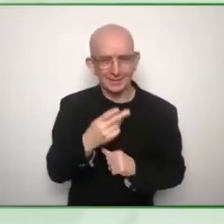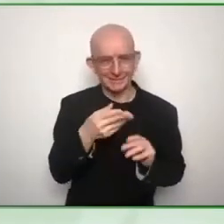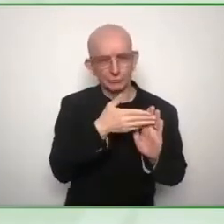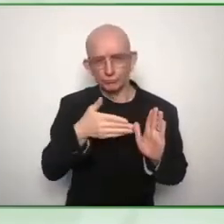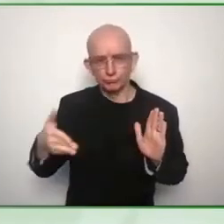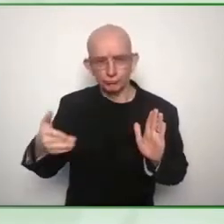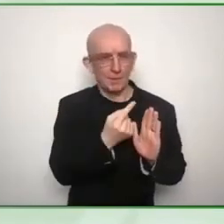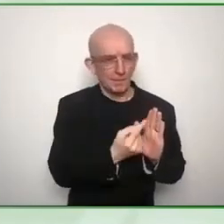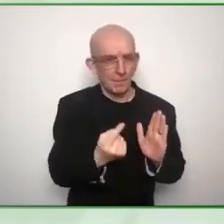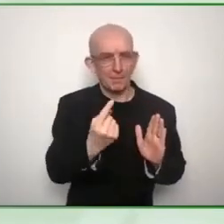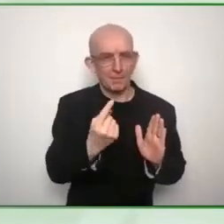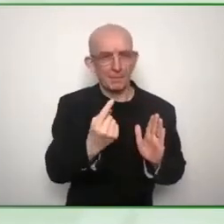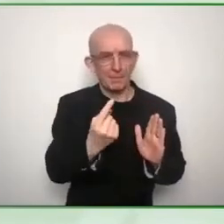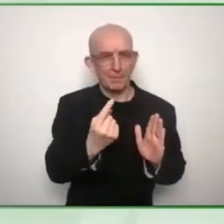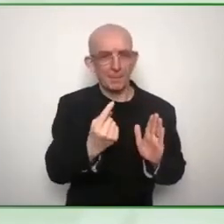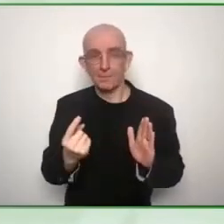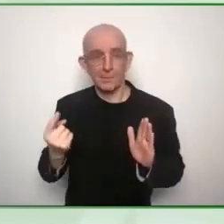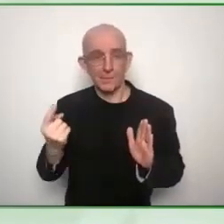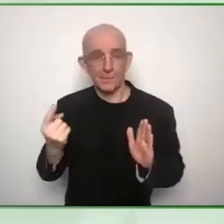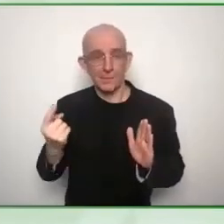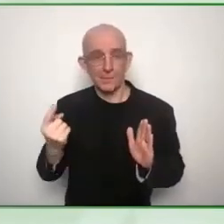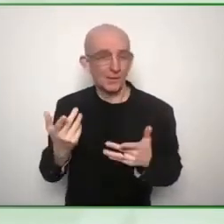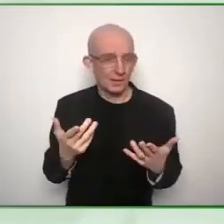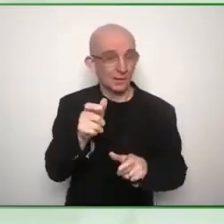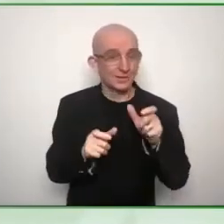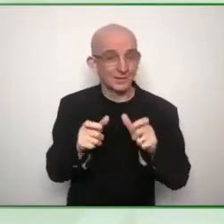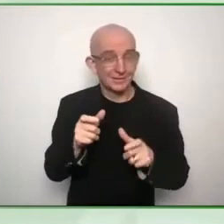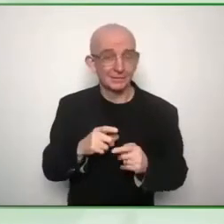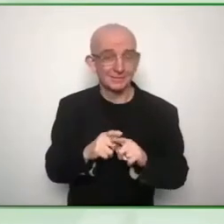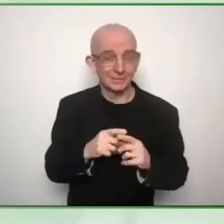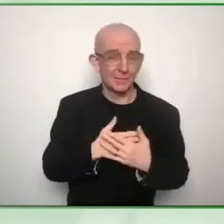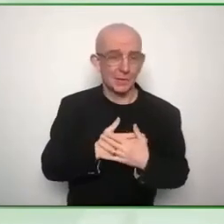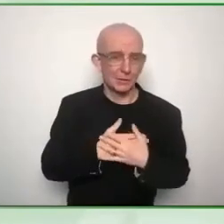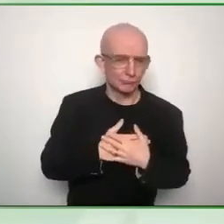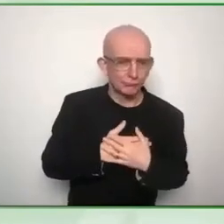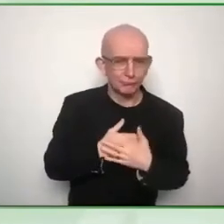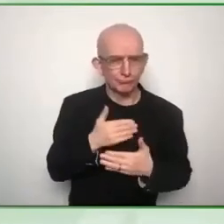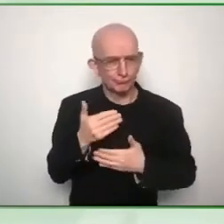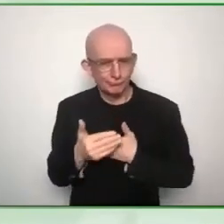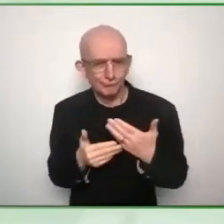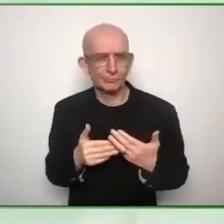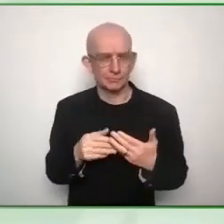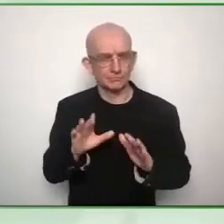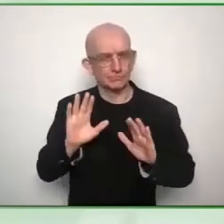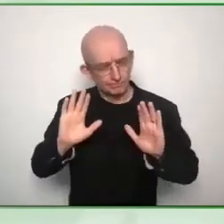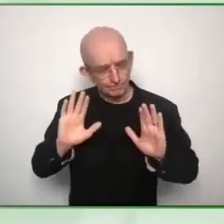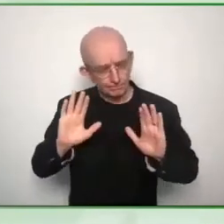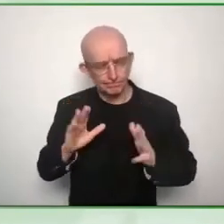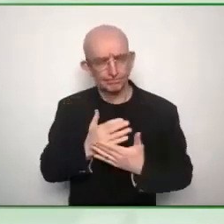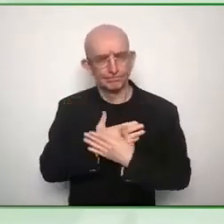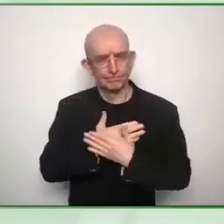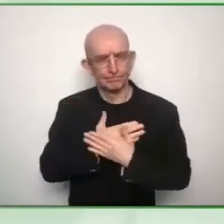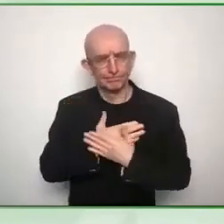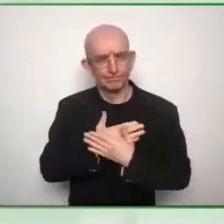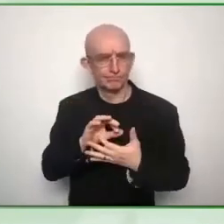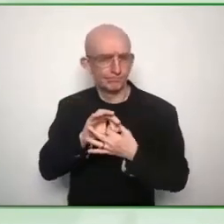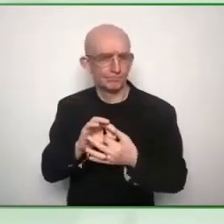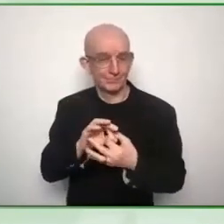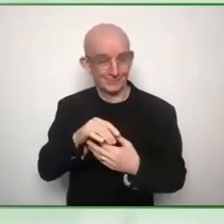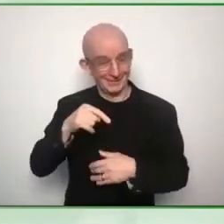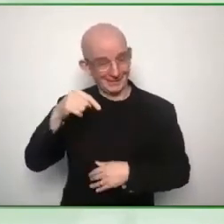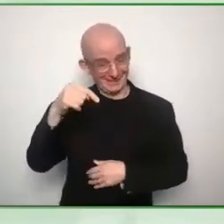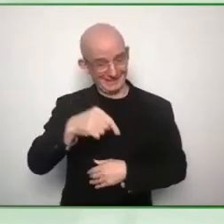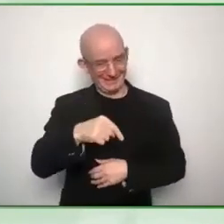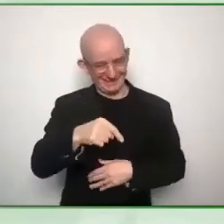um gaining the support of um the end users or people that are going to be uh